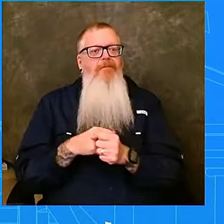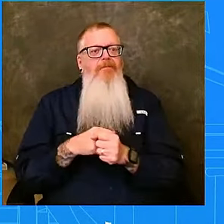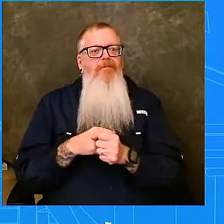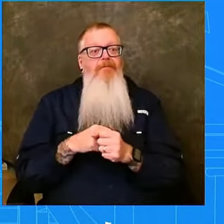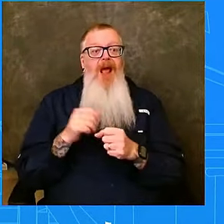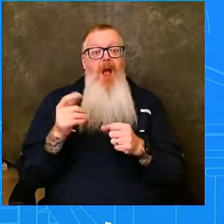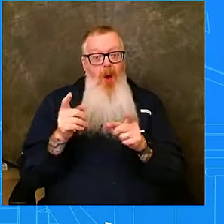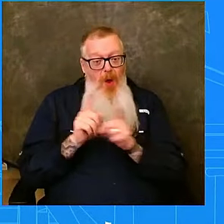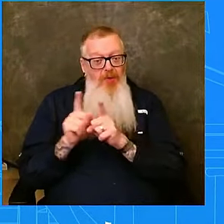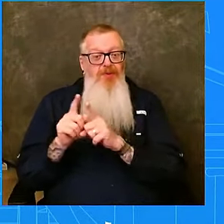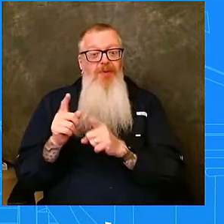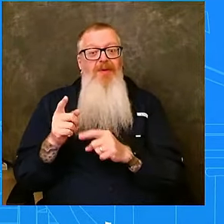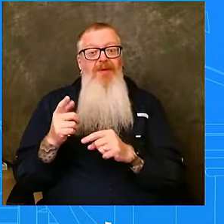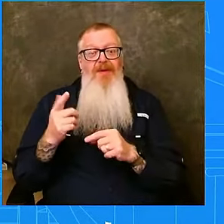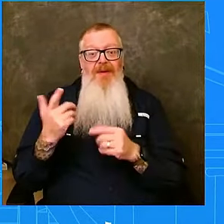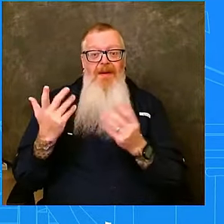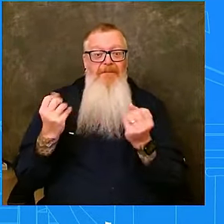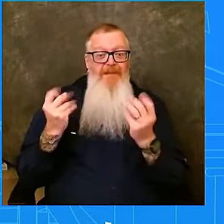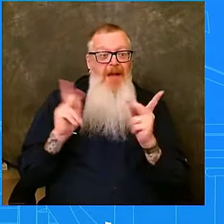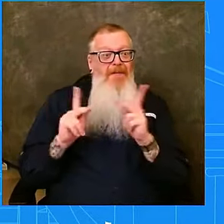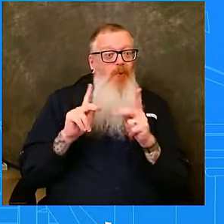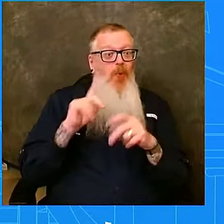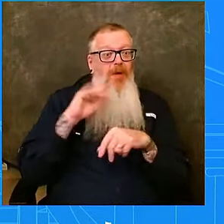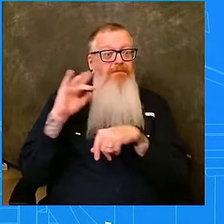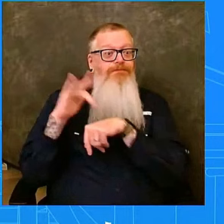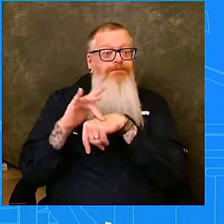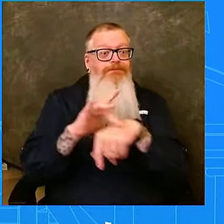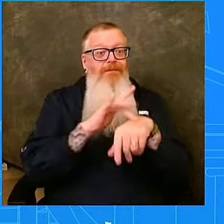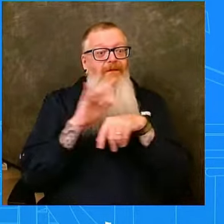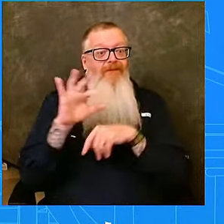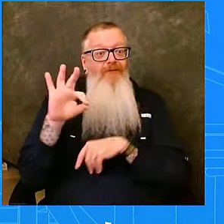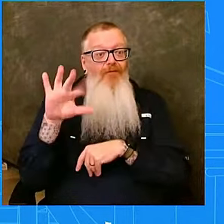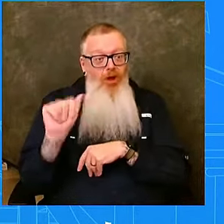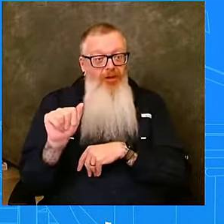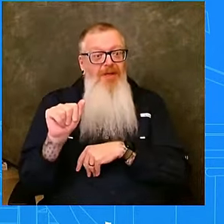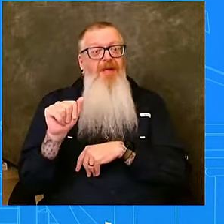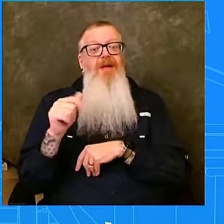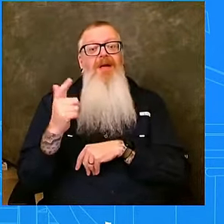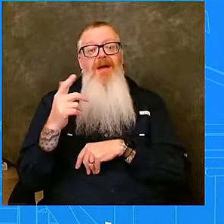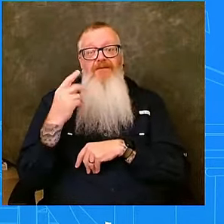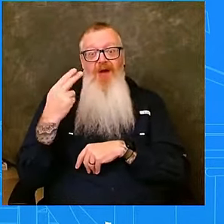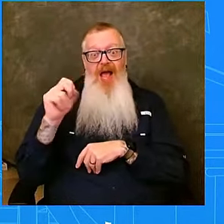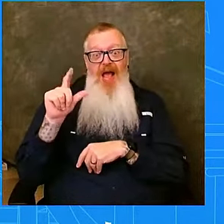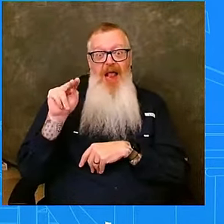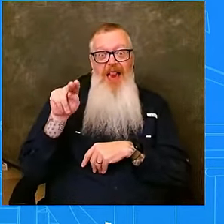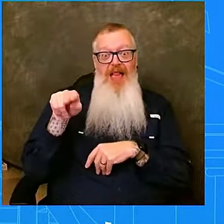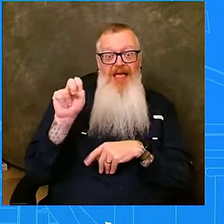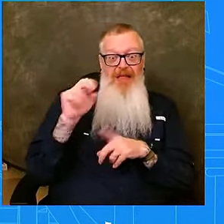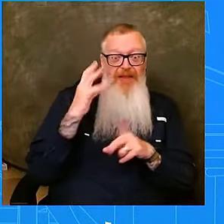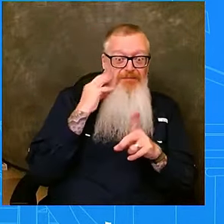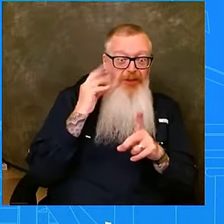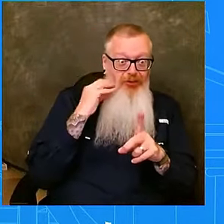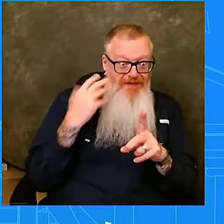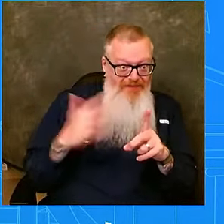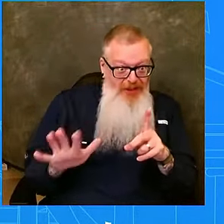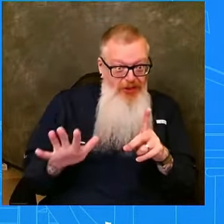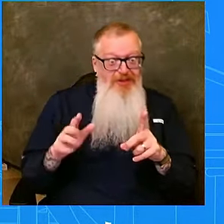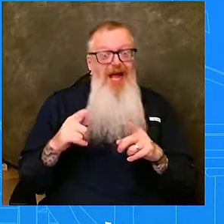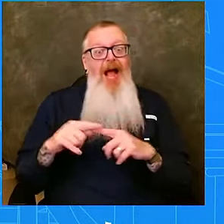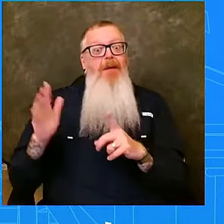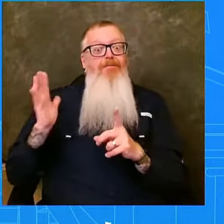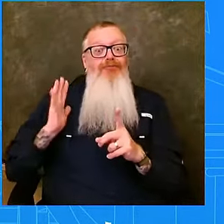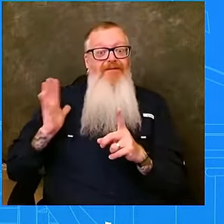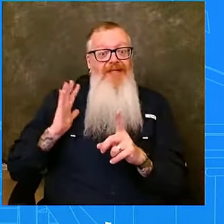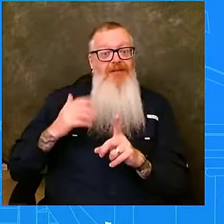for Hurricane Helene, as well as the previous storms from previous years, at the president's direction, I sent an additional 1